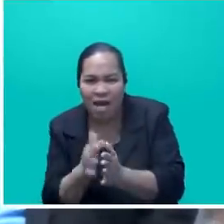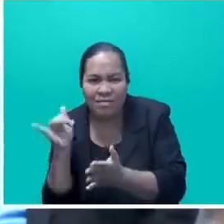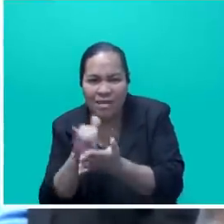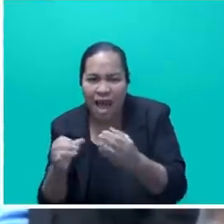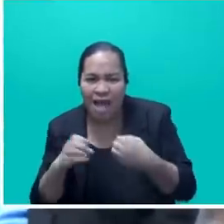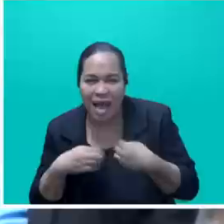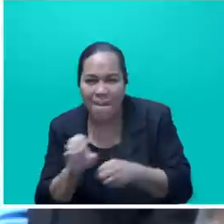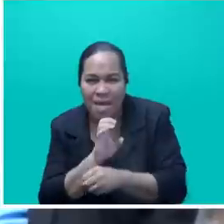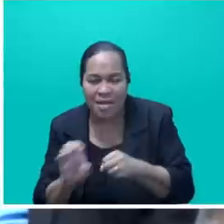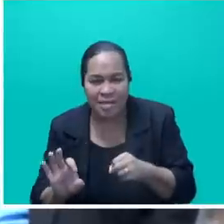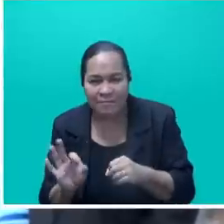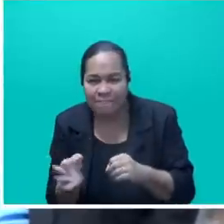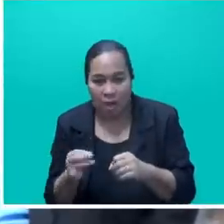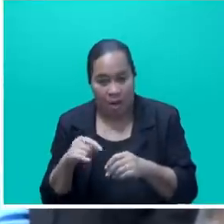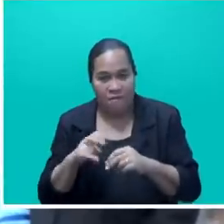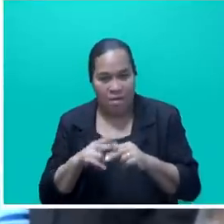Mr. Speaker, Sir,